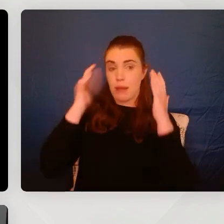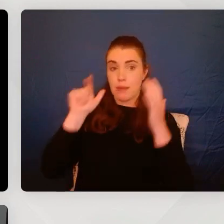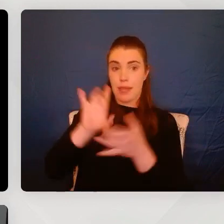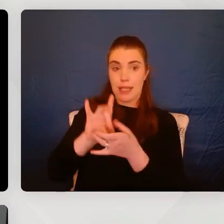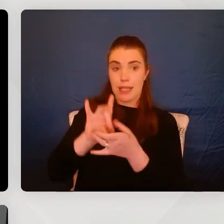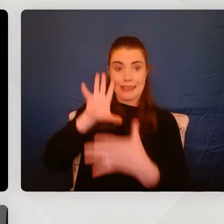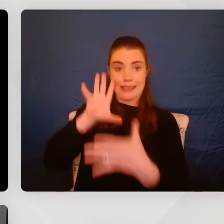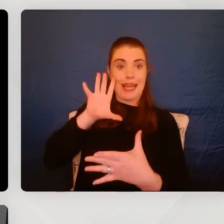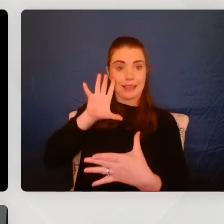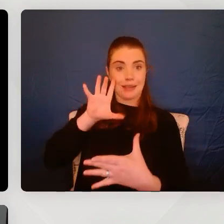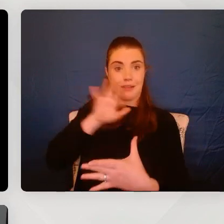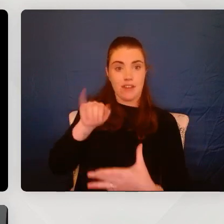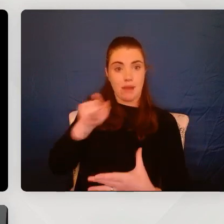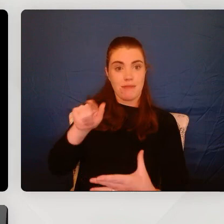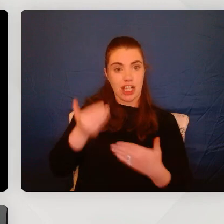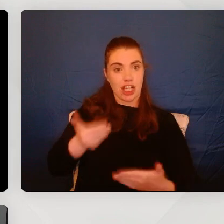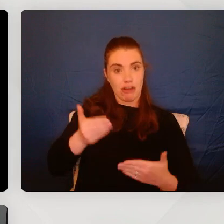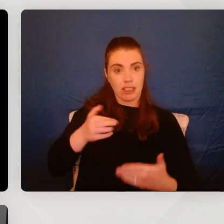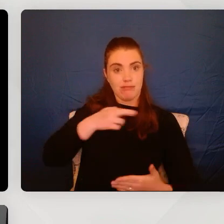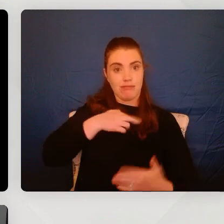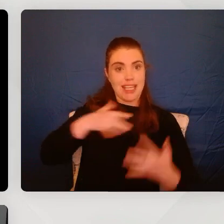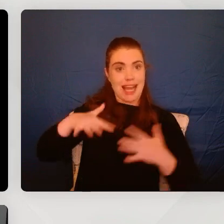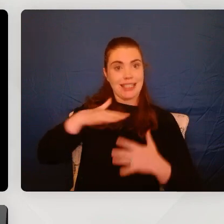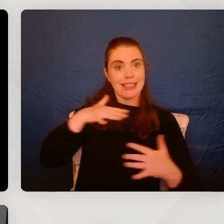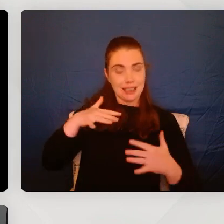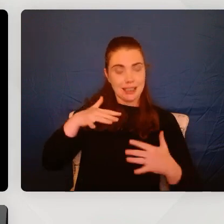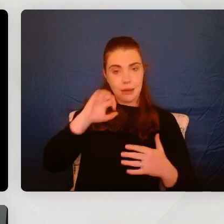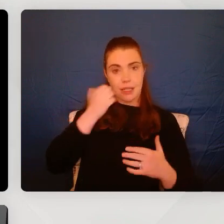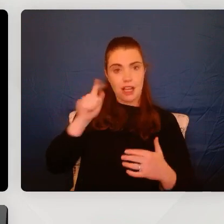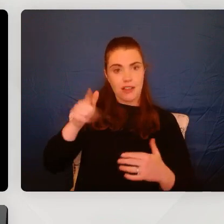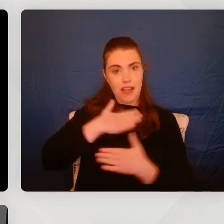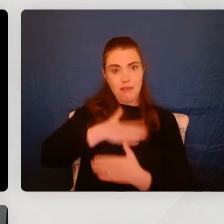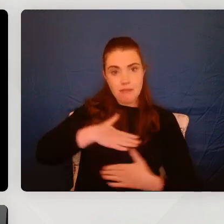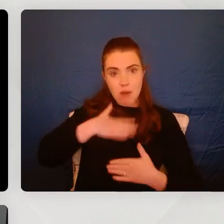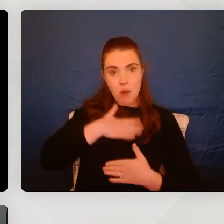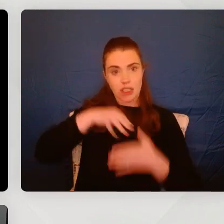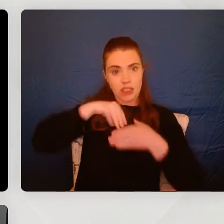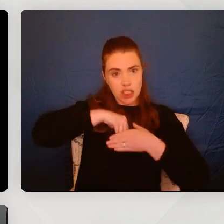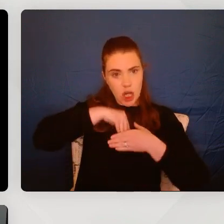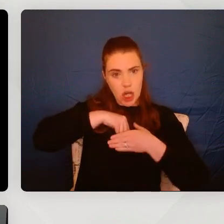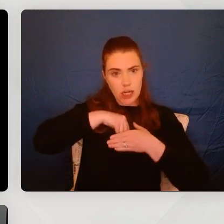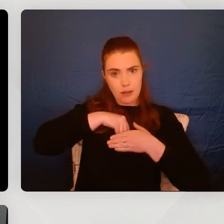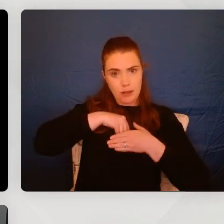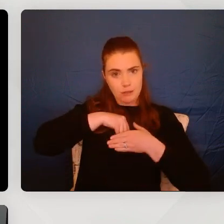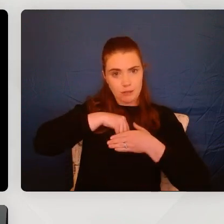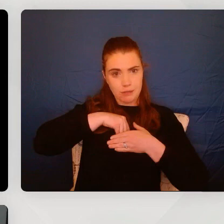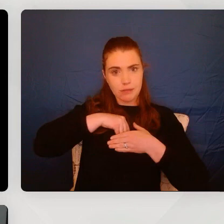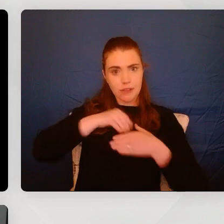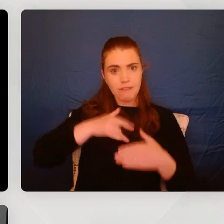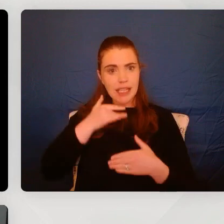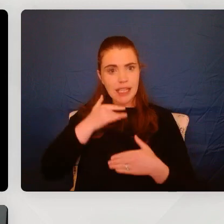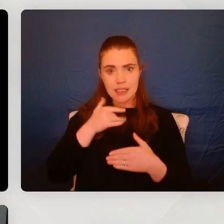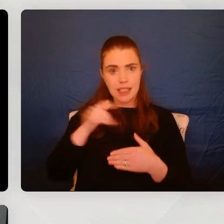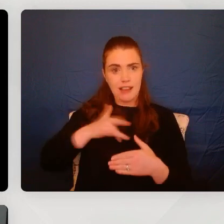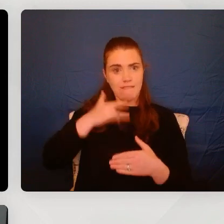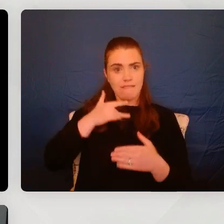from their current reality because their emotions, their internal states, they realise they're